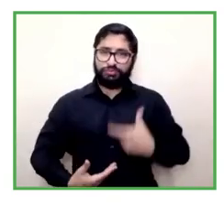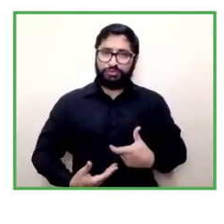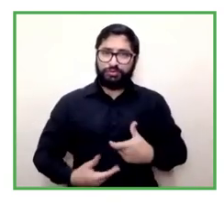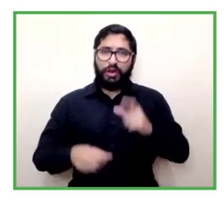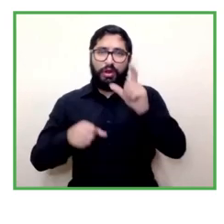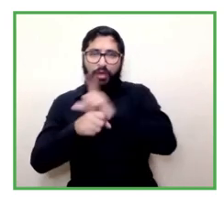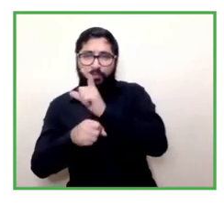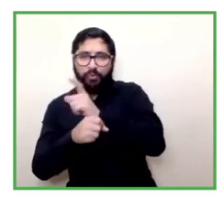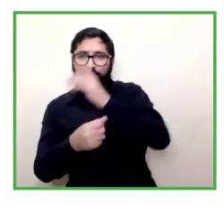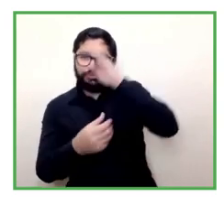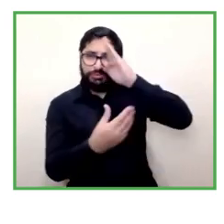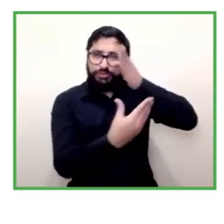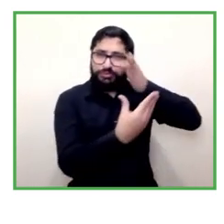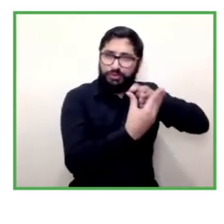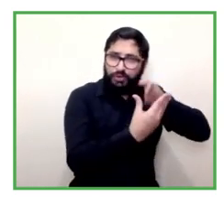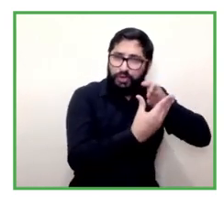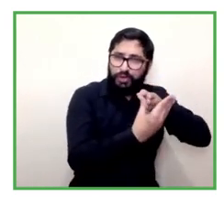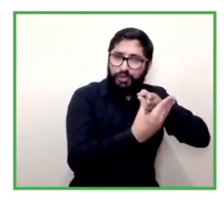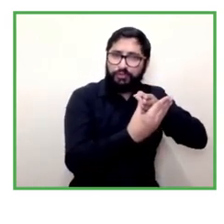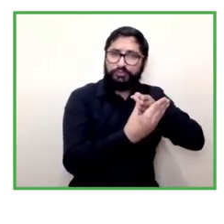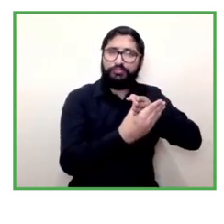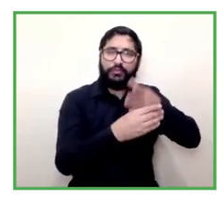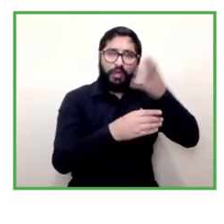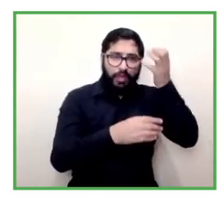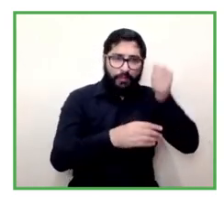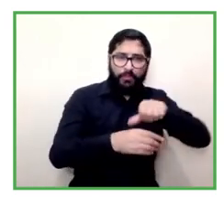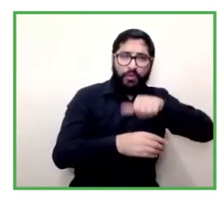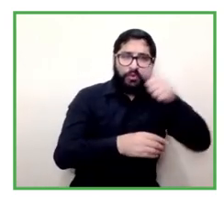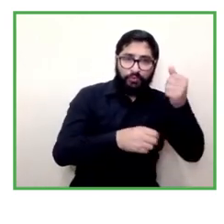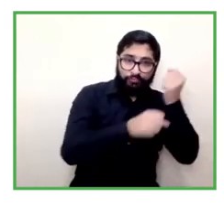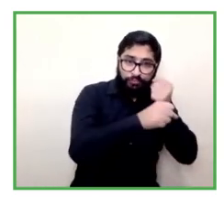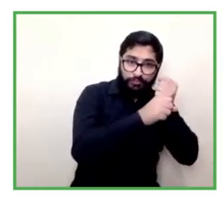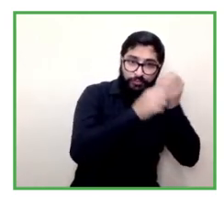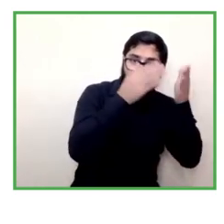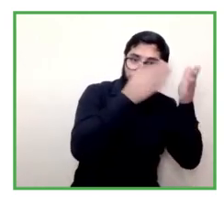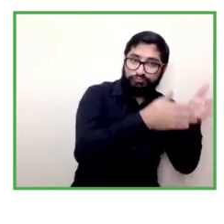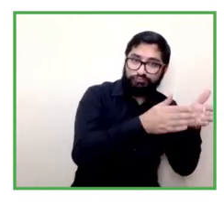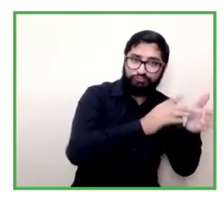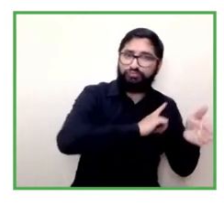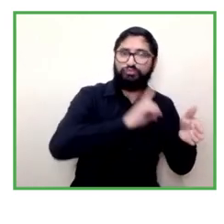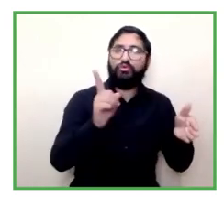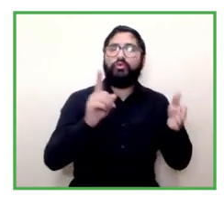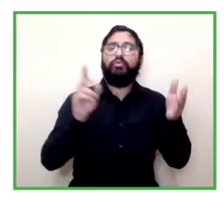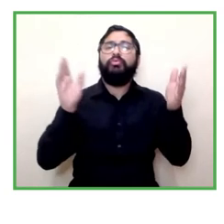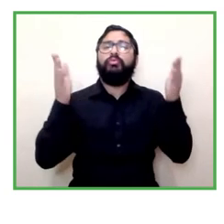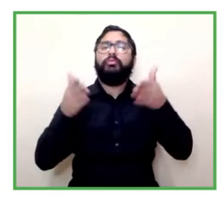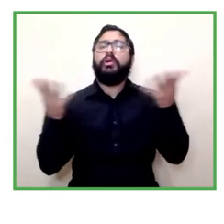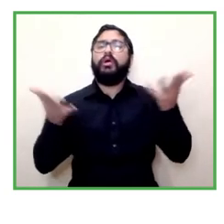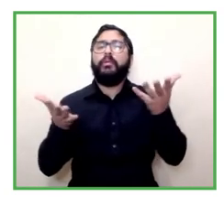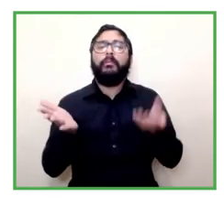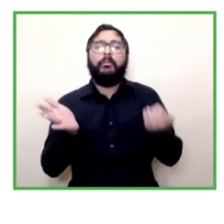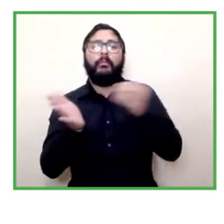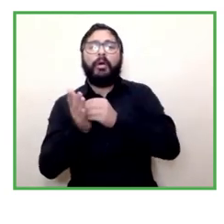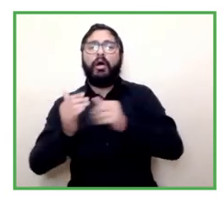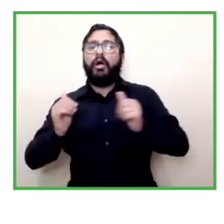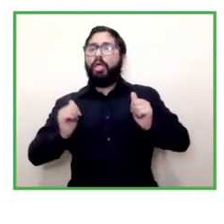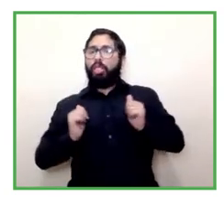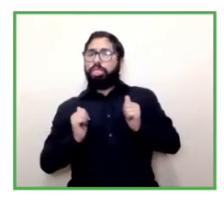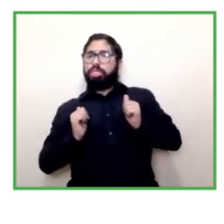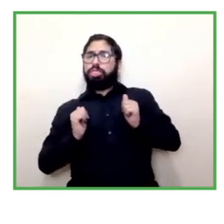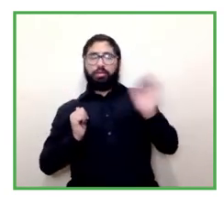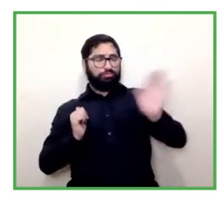education that is that's not have a field of work anymore and now how can we